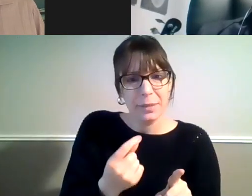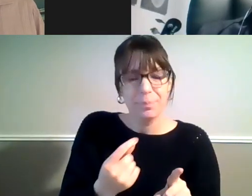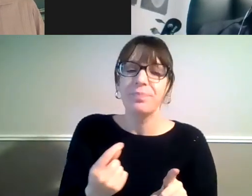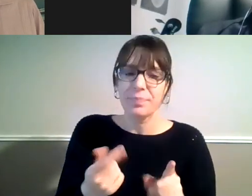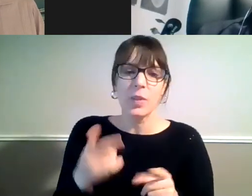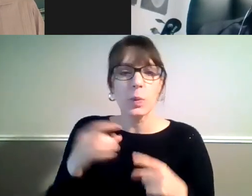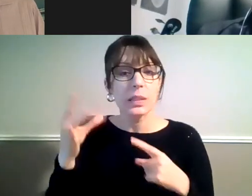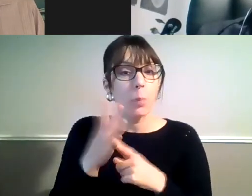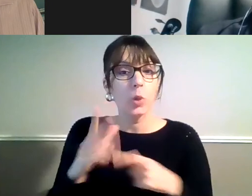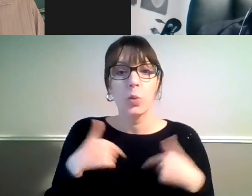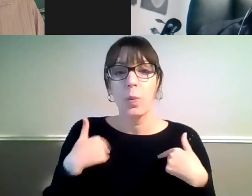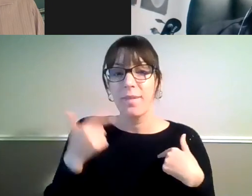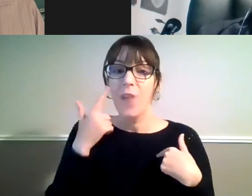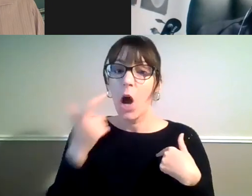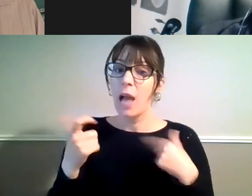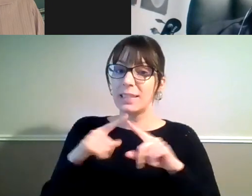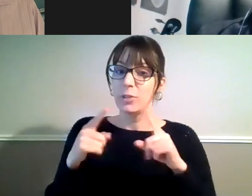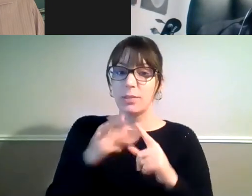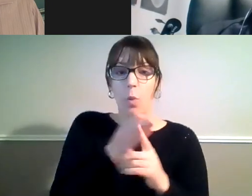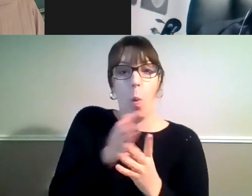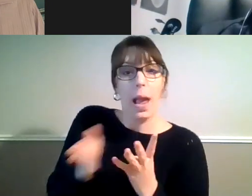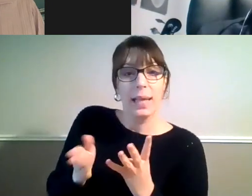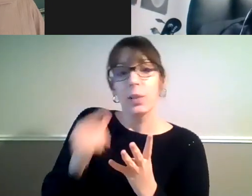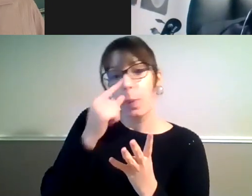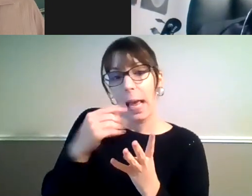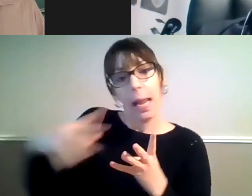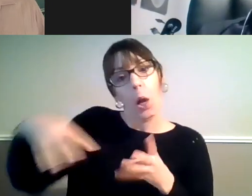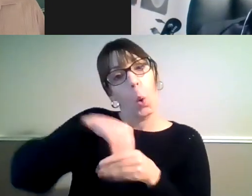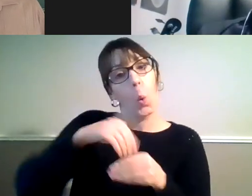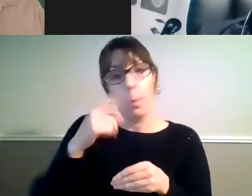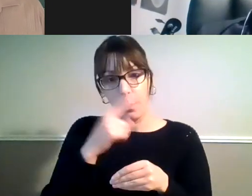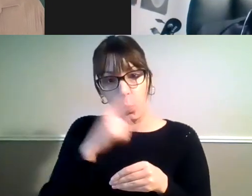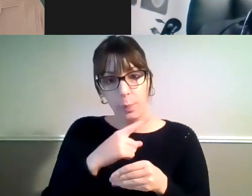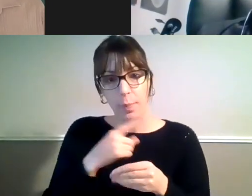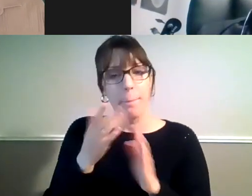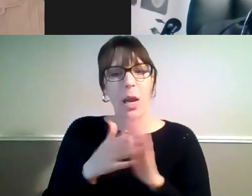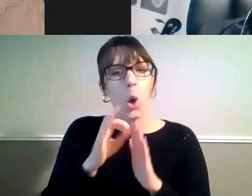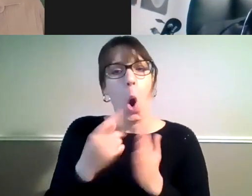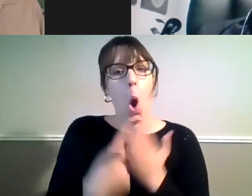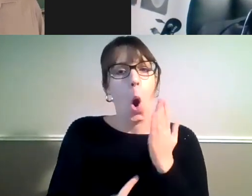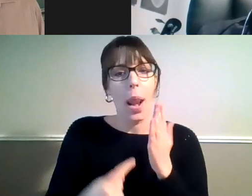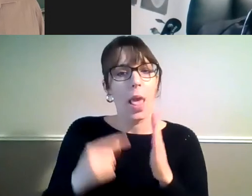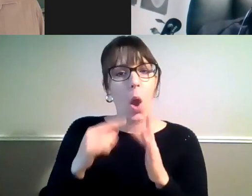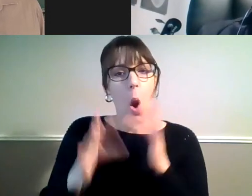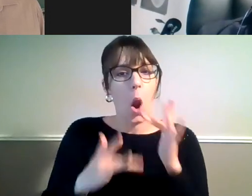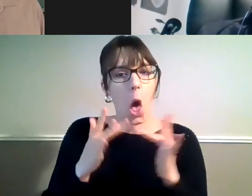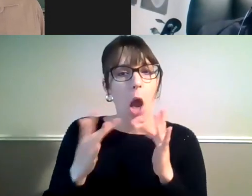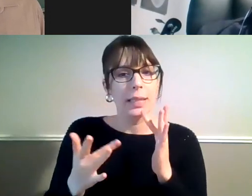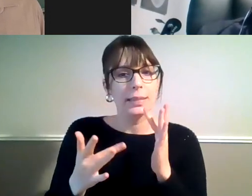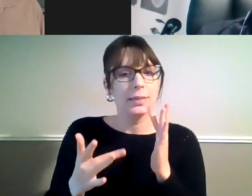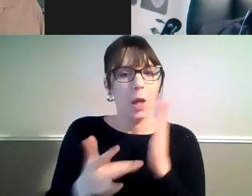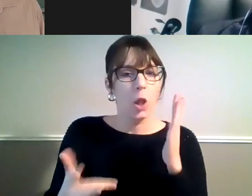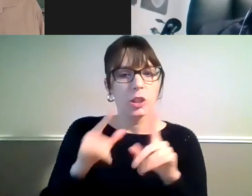ways of including them. So something that's in the pipeline at the moment is we are trying to get a hard copy postcard